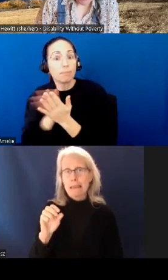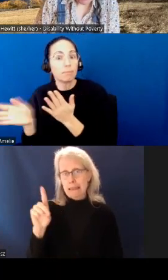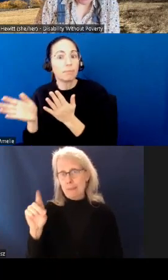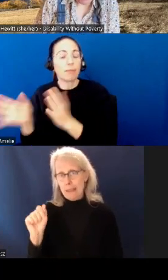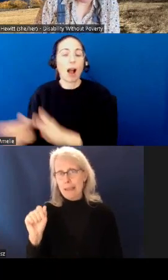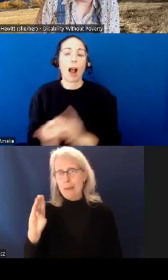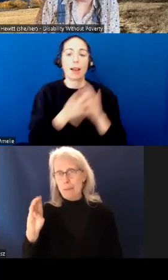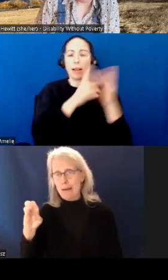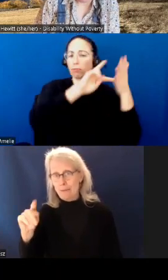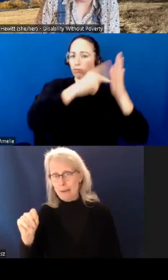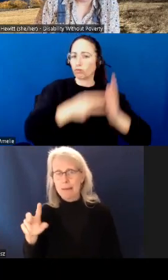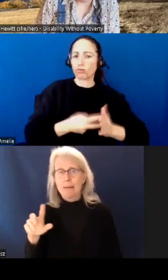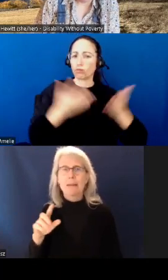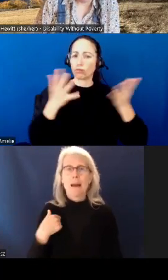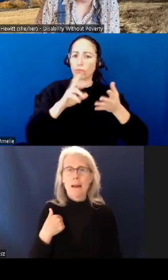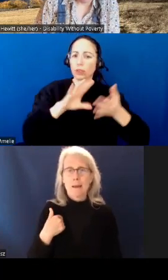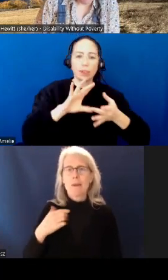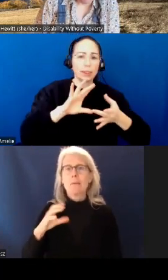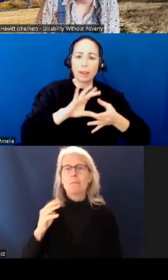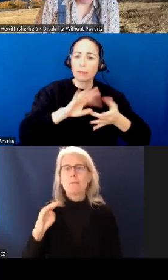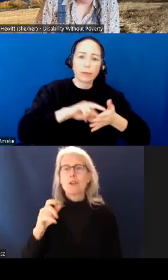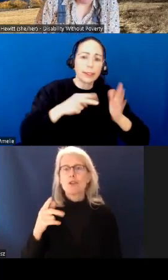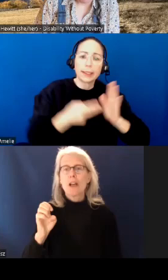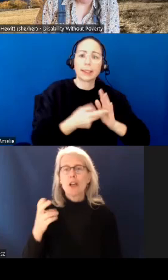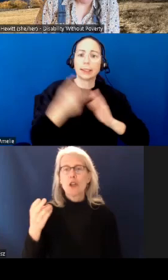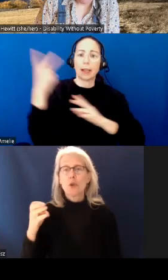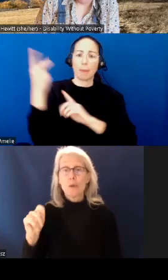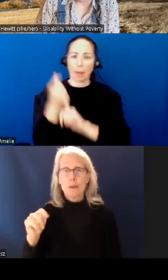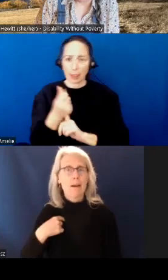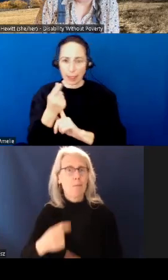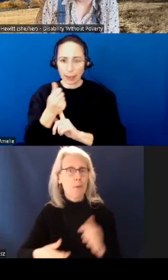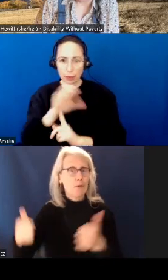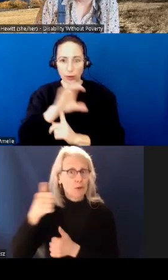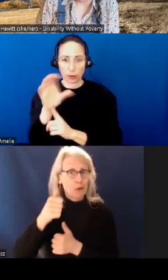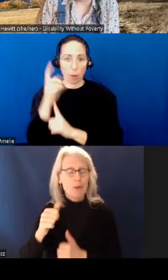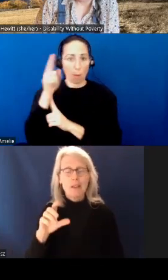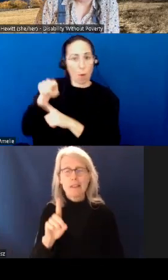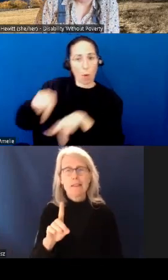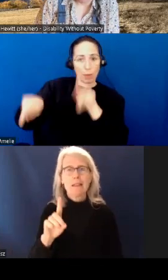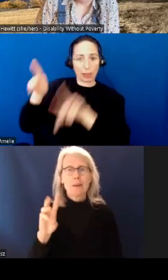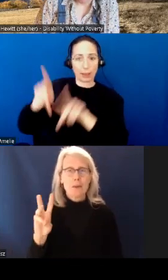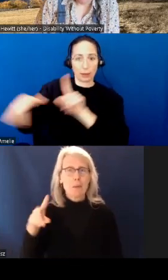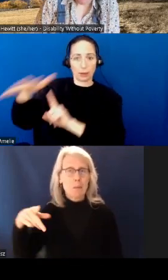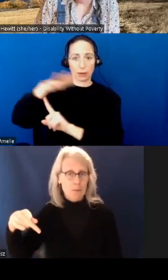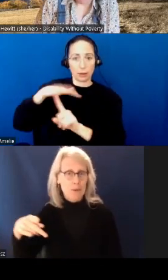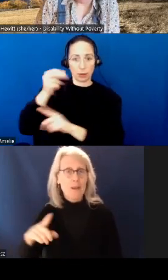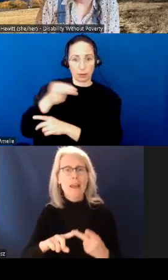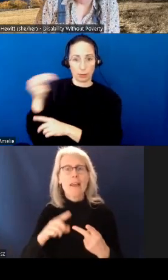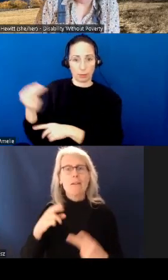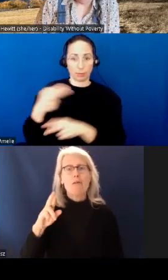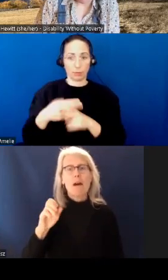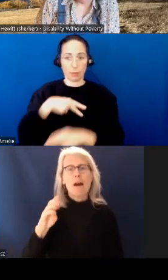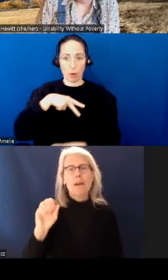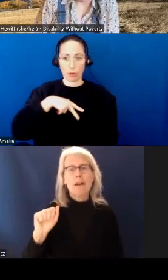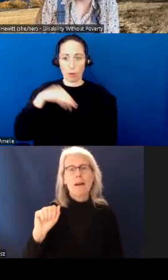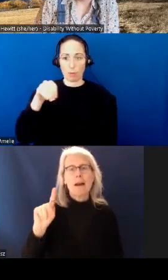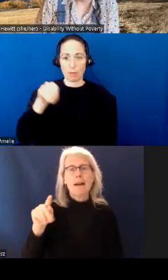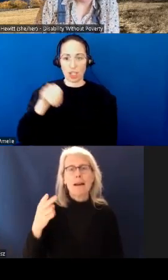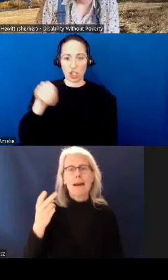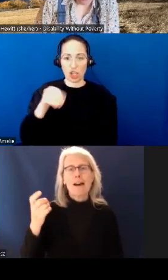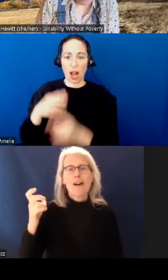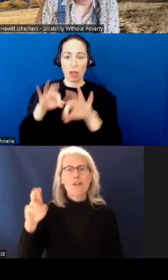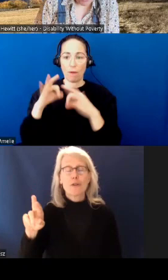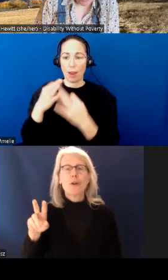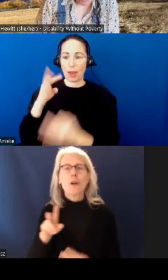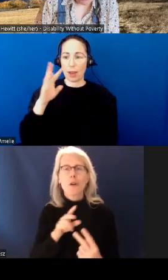Hewitt, I'm the Chair of Disability Without Poverty, and along with Rabia Hadar, our National Director, we